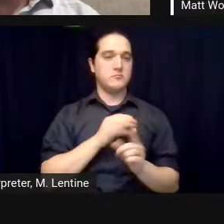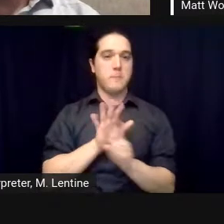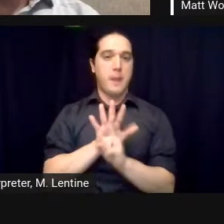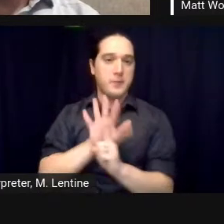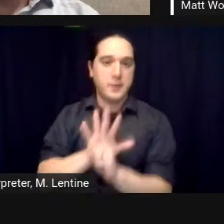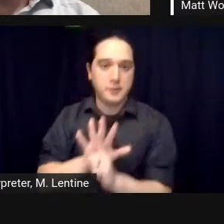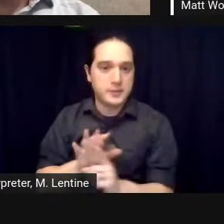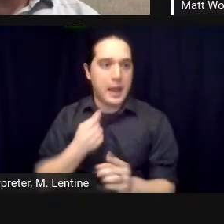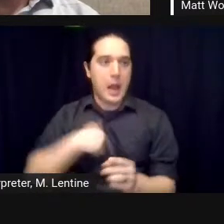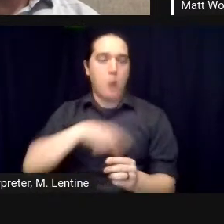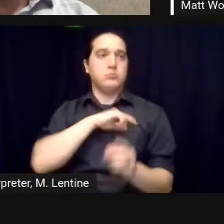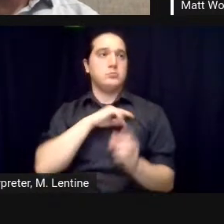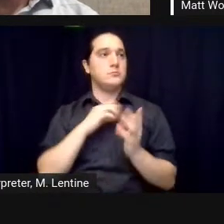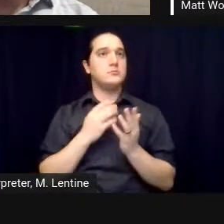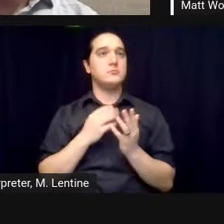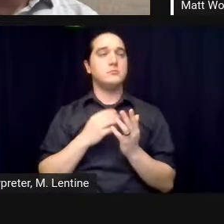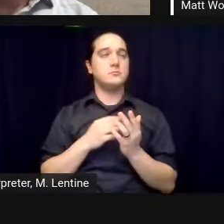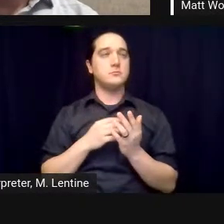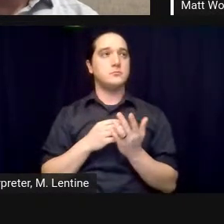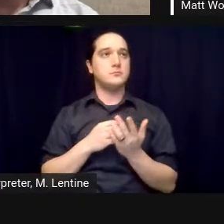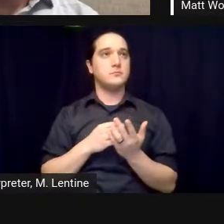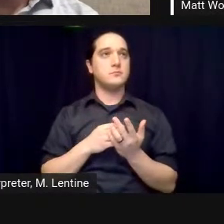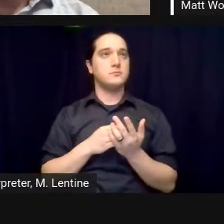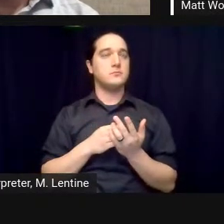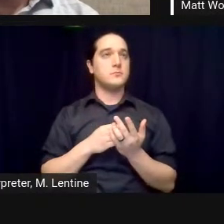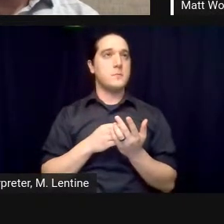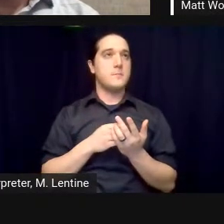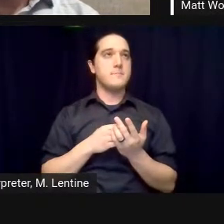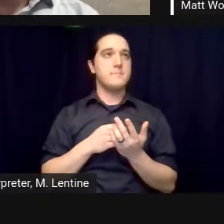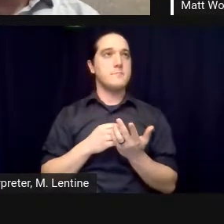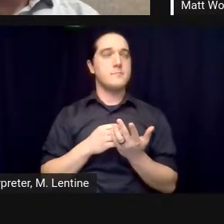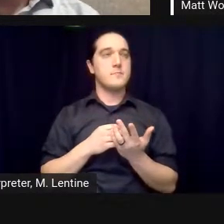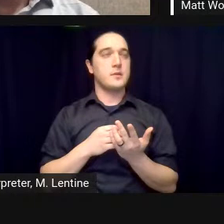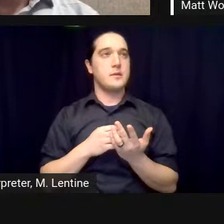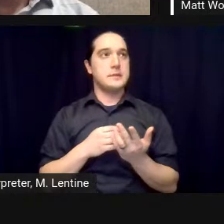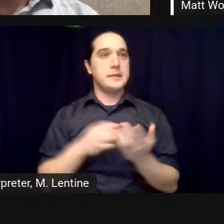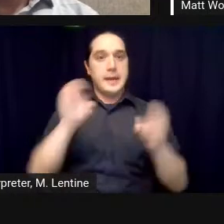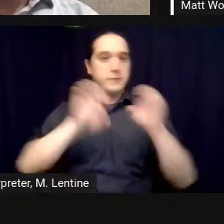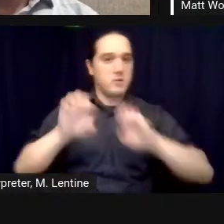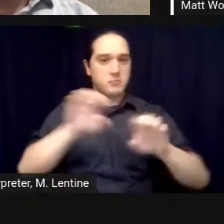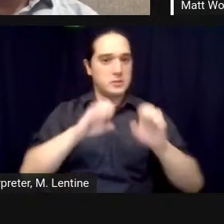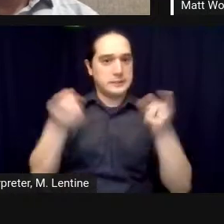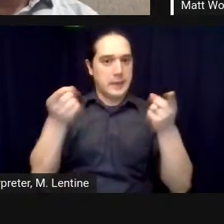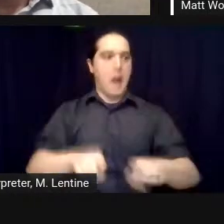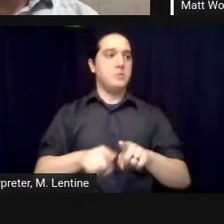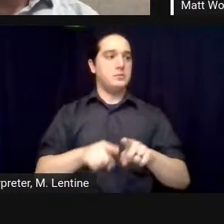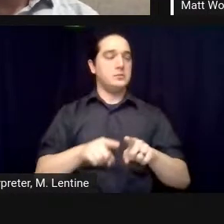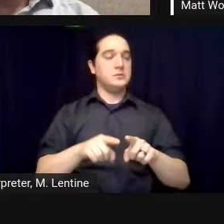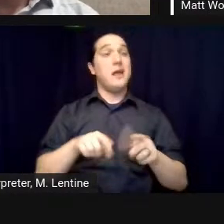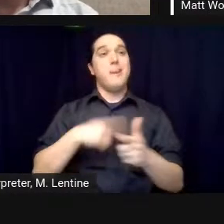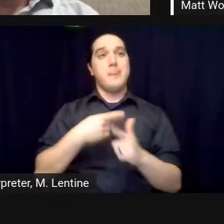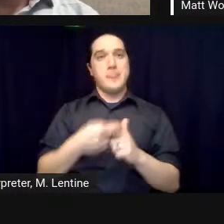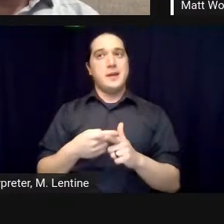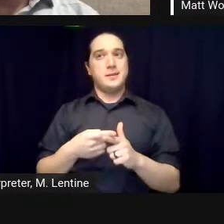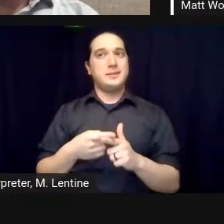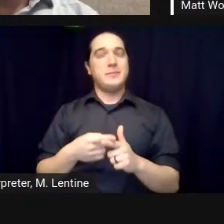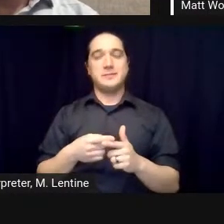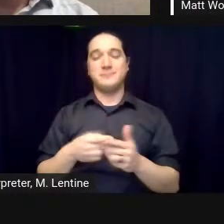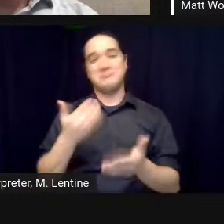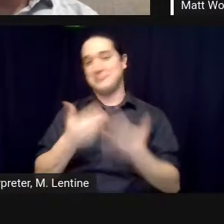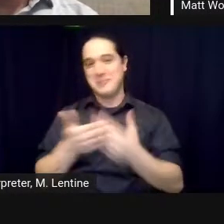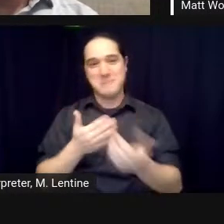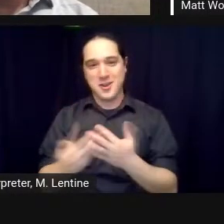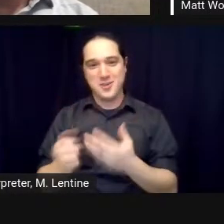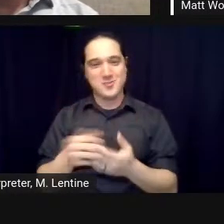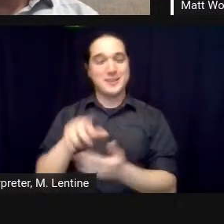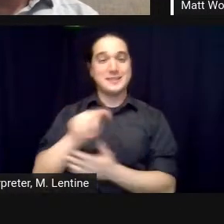of biosphere 2 got out there even you know with the crappy way that the media was treating us if we did the